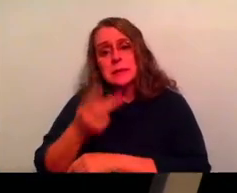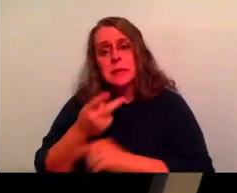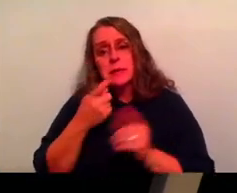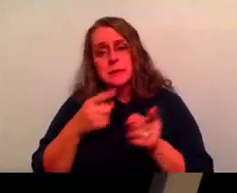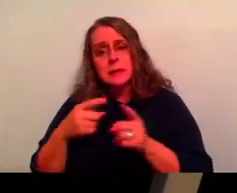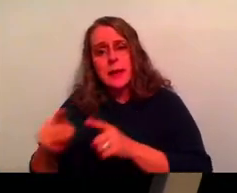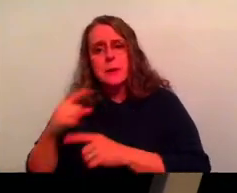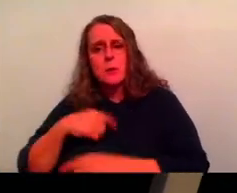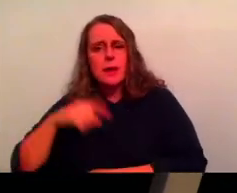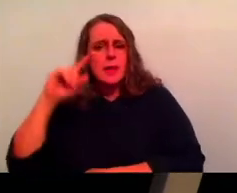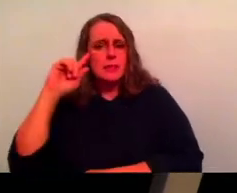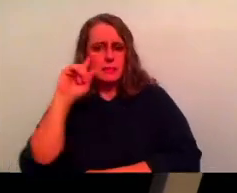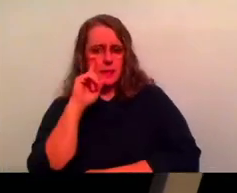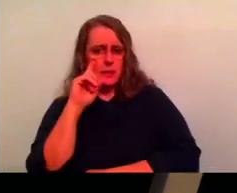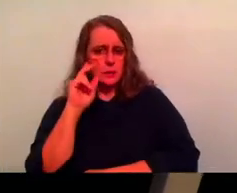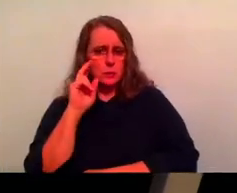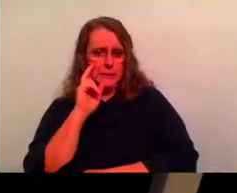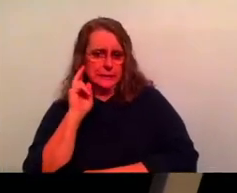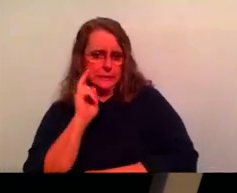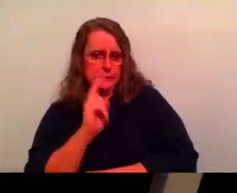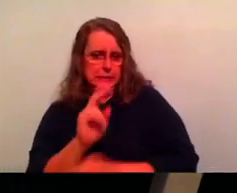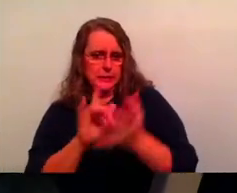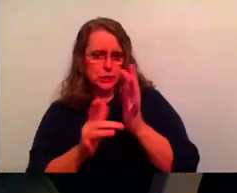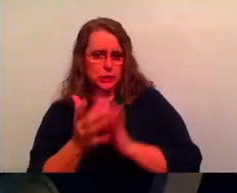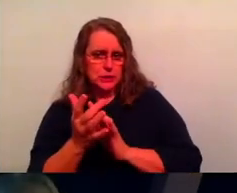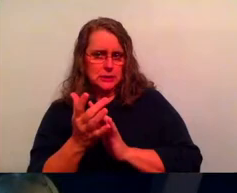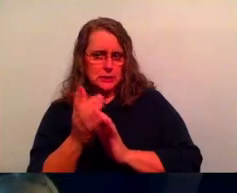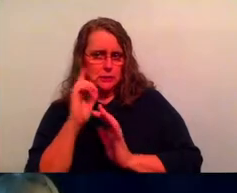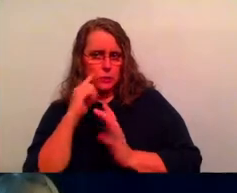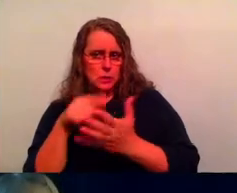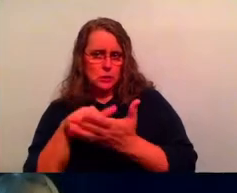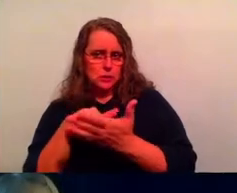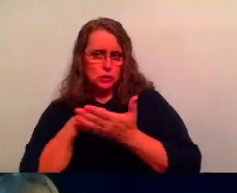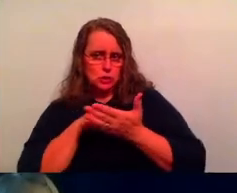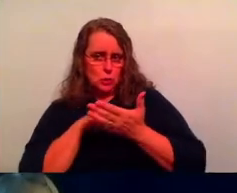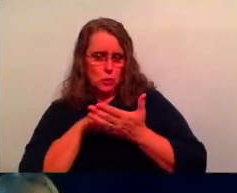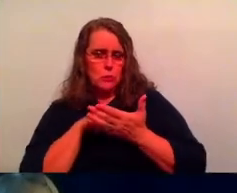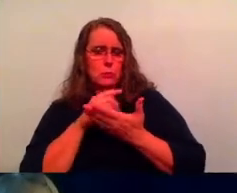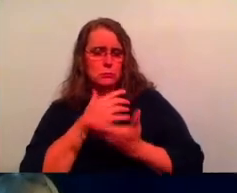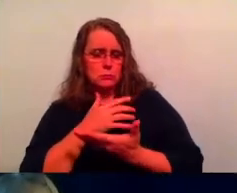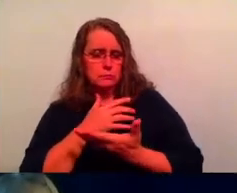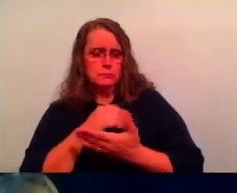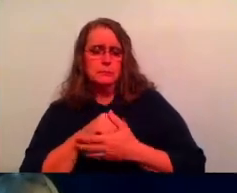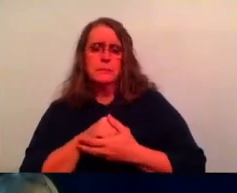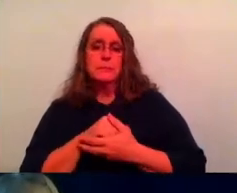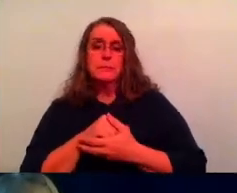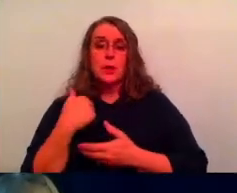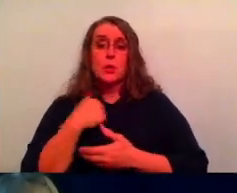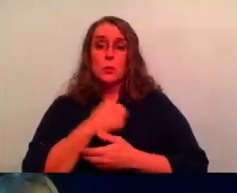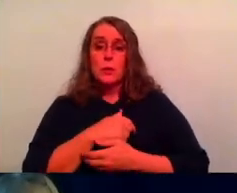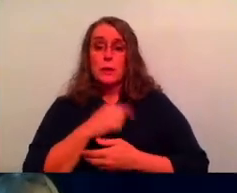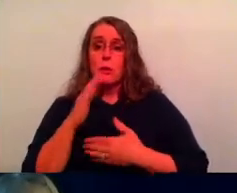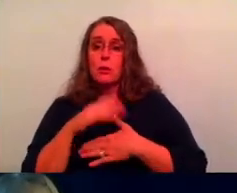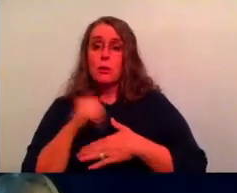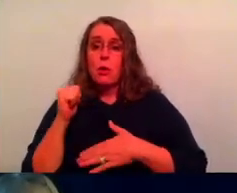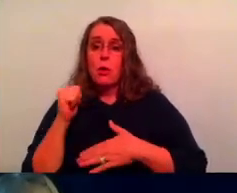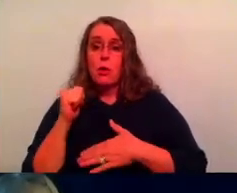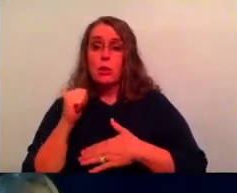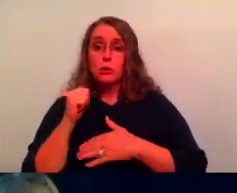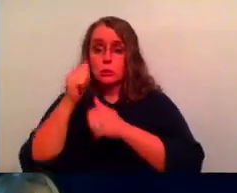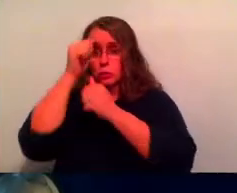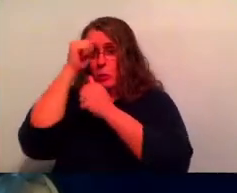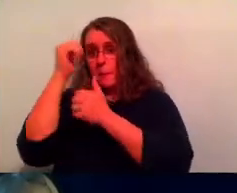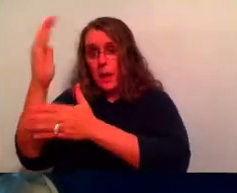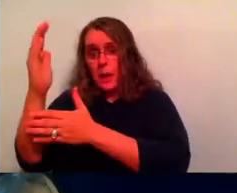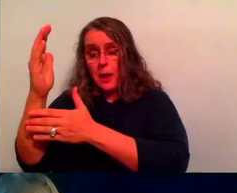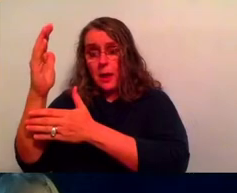uh, we can see in what Jesus reveals to us a couple of things is one, uh, Jesus reveals that, Hey, we're, we're called to be obedient to our heavenly father,